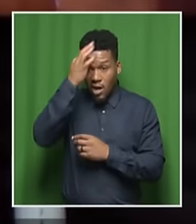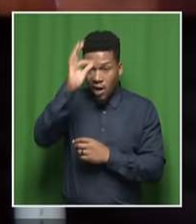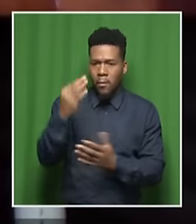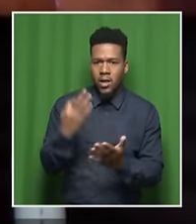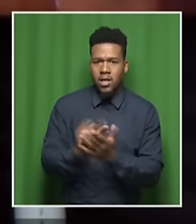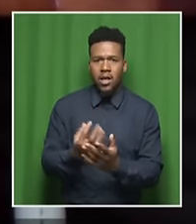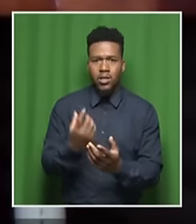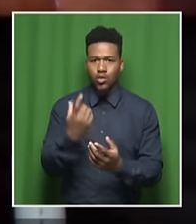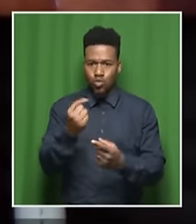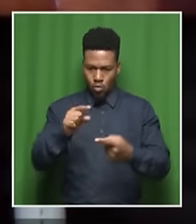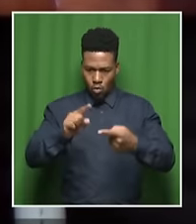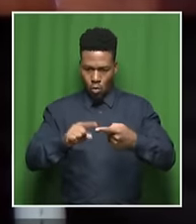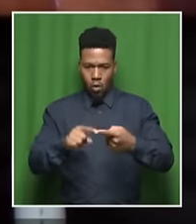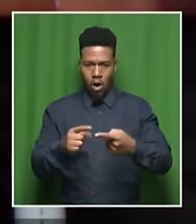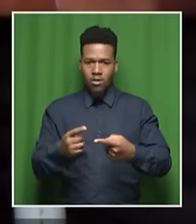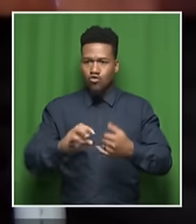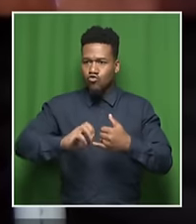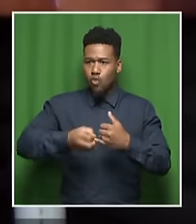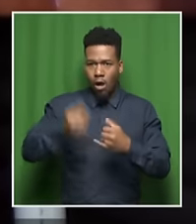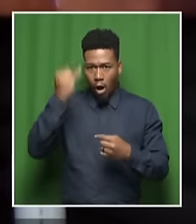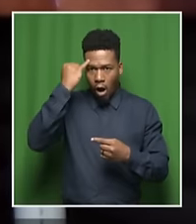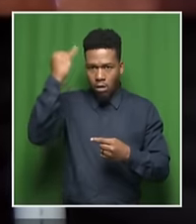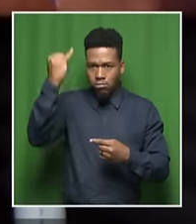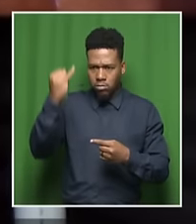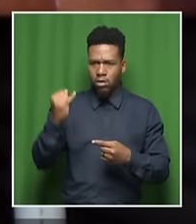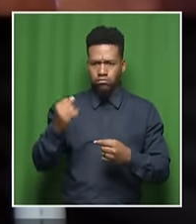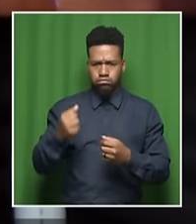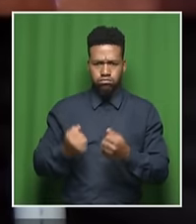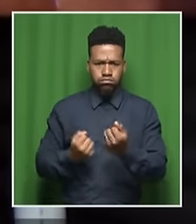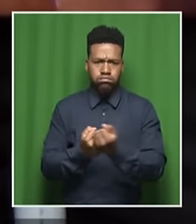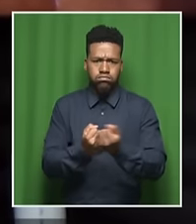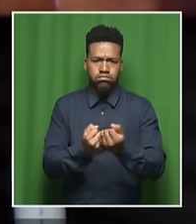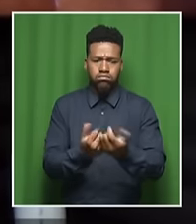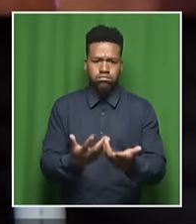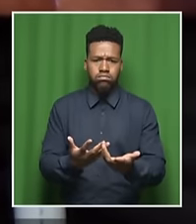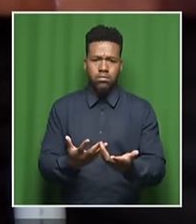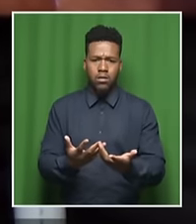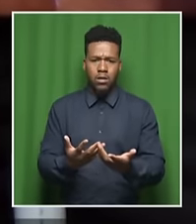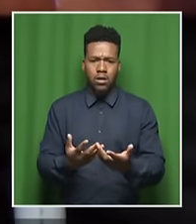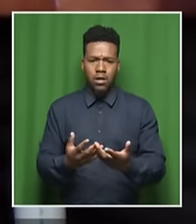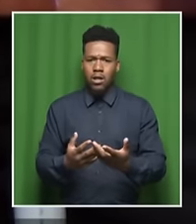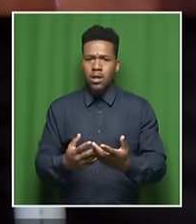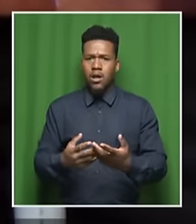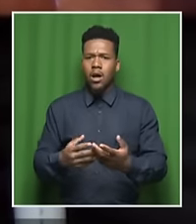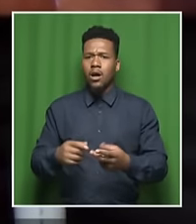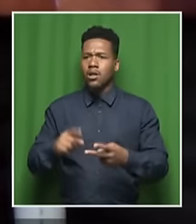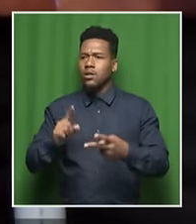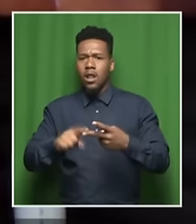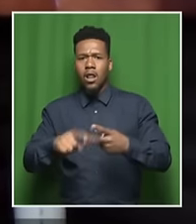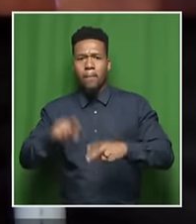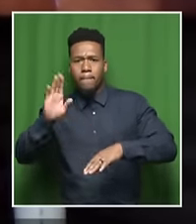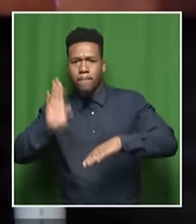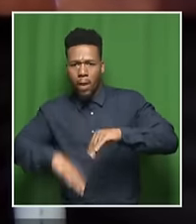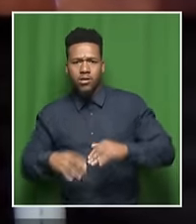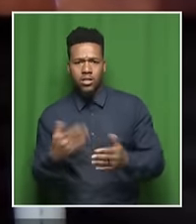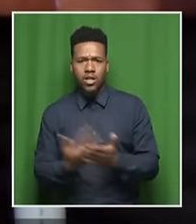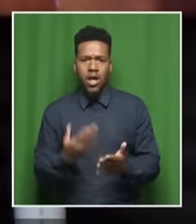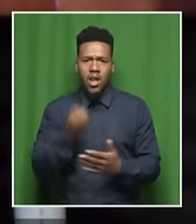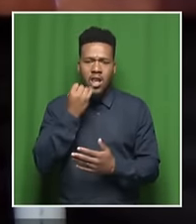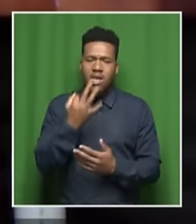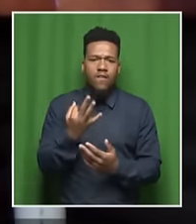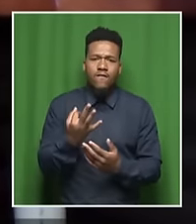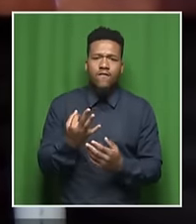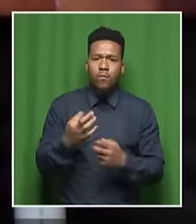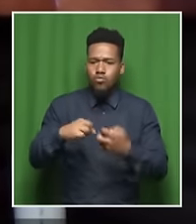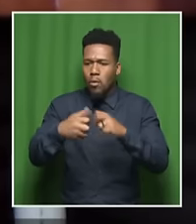incentivize good behavior, and they can use a big stick to punish bad. That's all a government can really do. Government can't actually